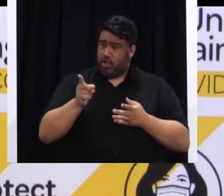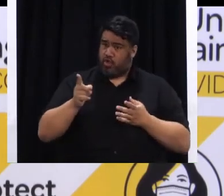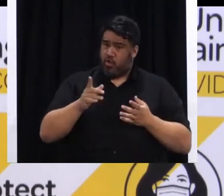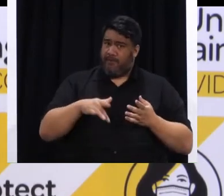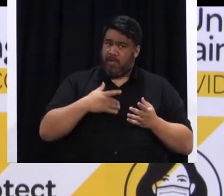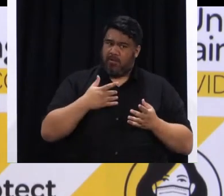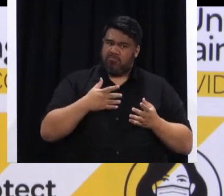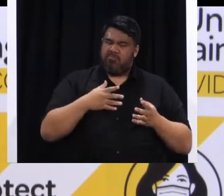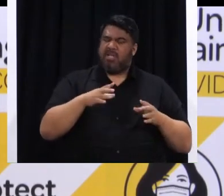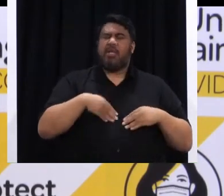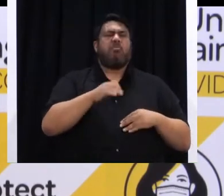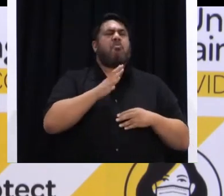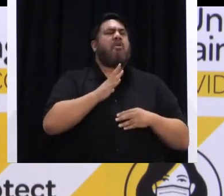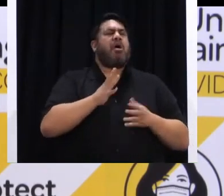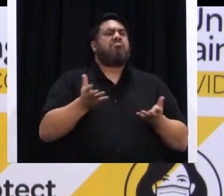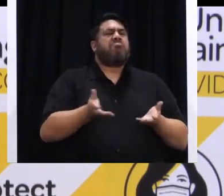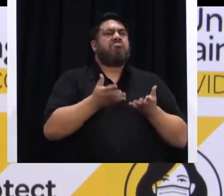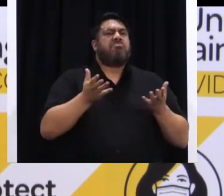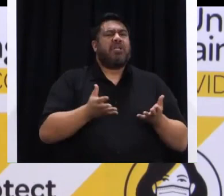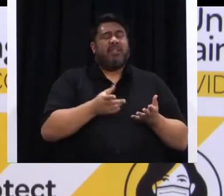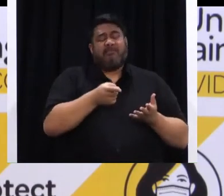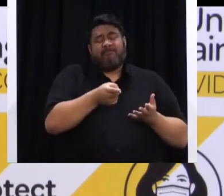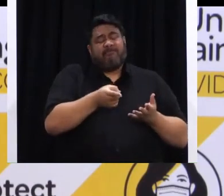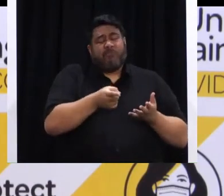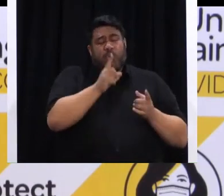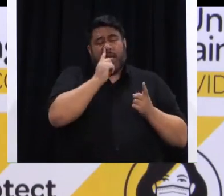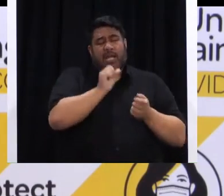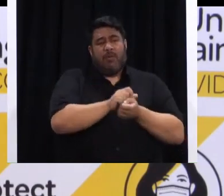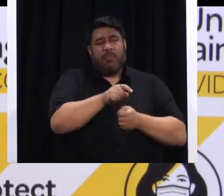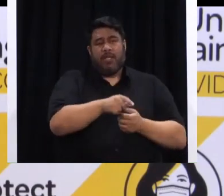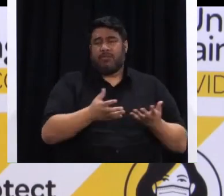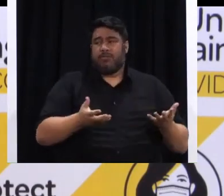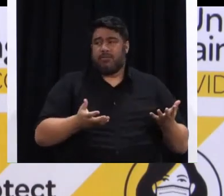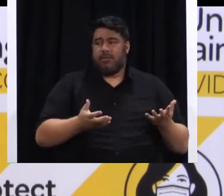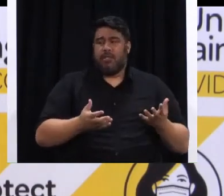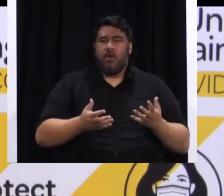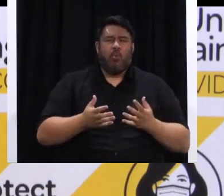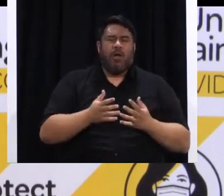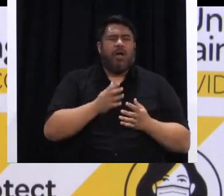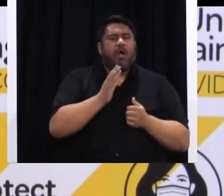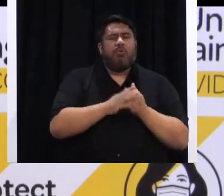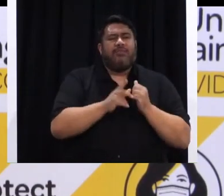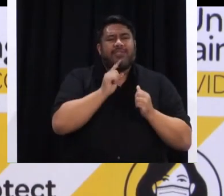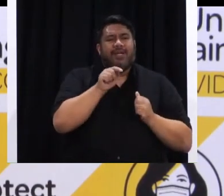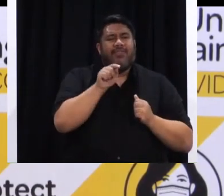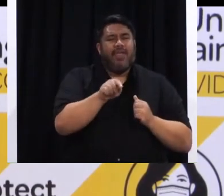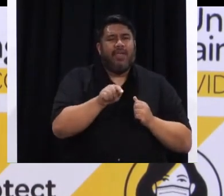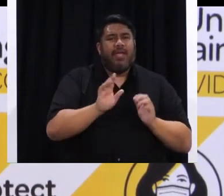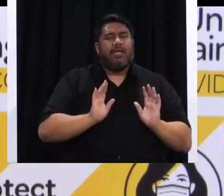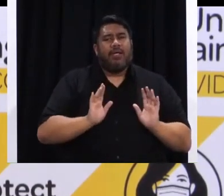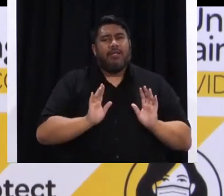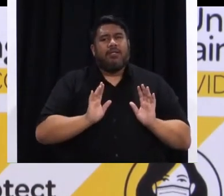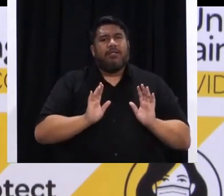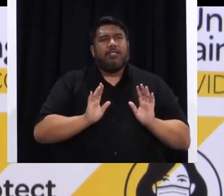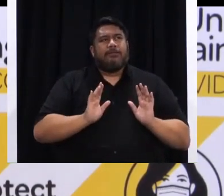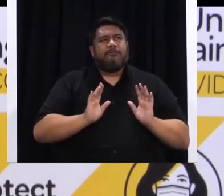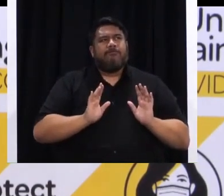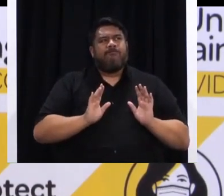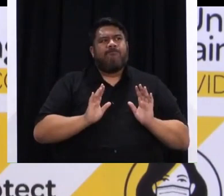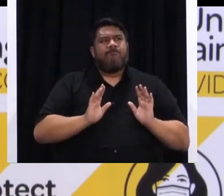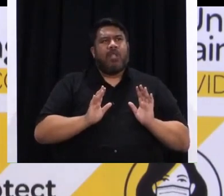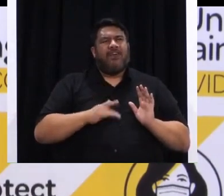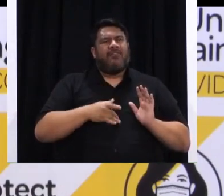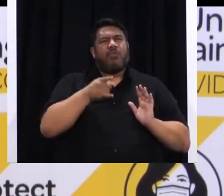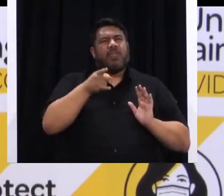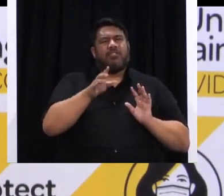happening was just to be expected? Oh, I've never characterised it in that way, because I don't think that that is